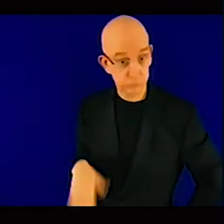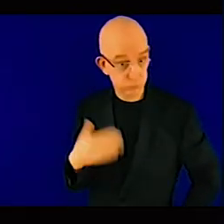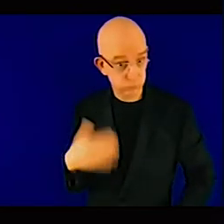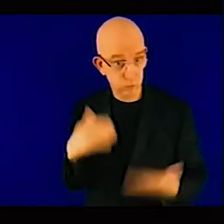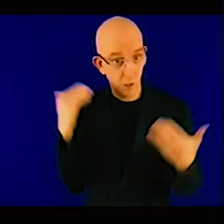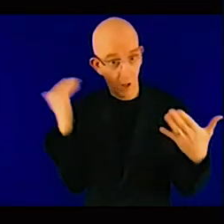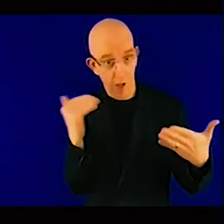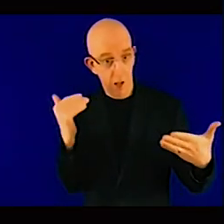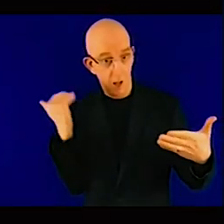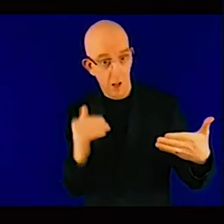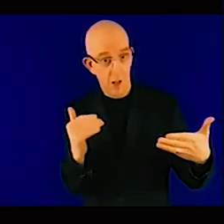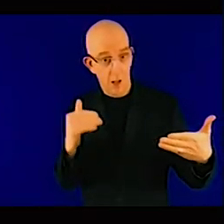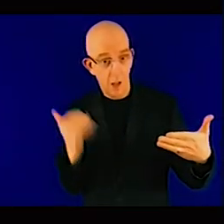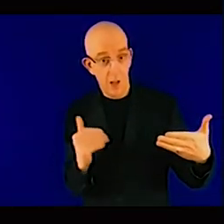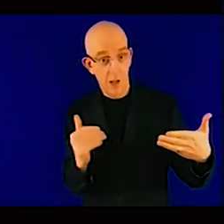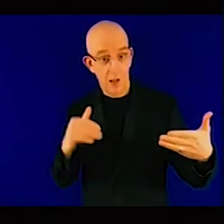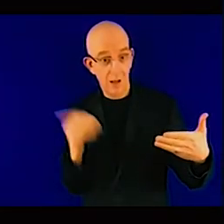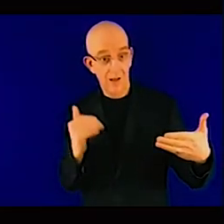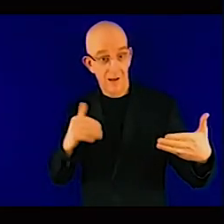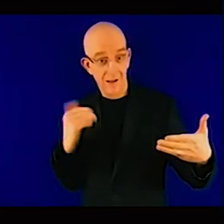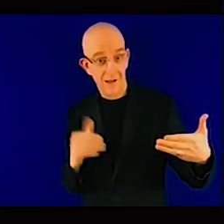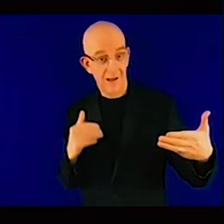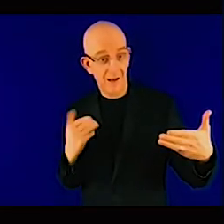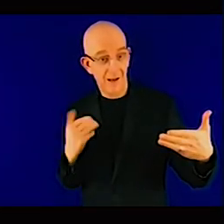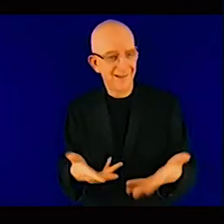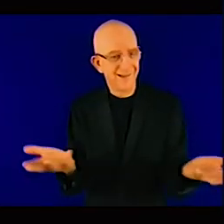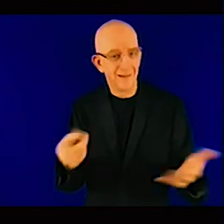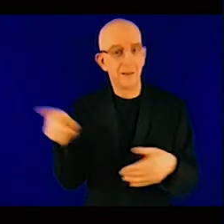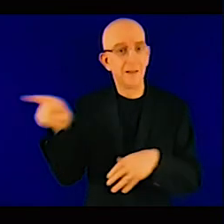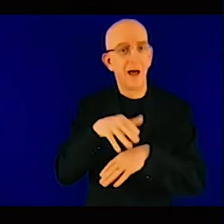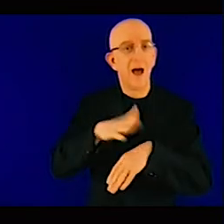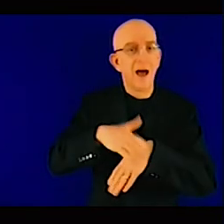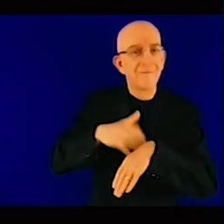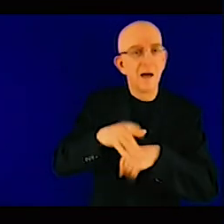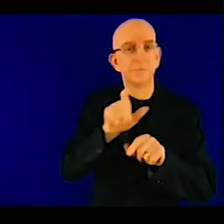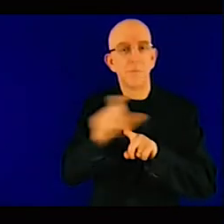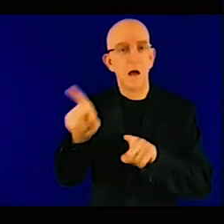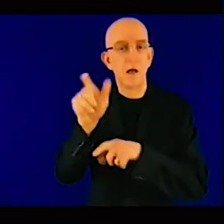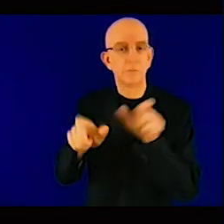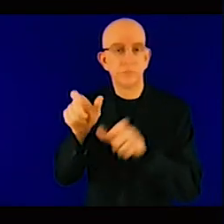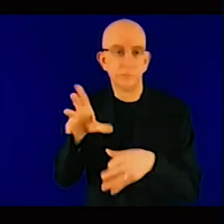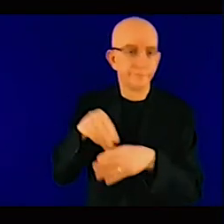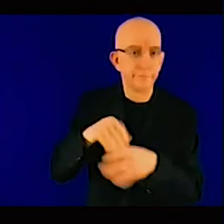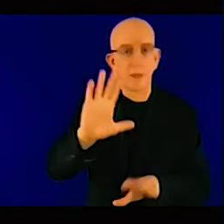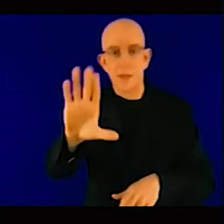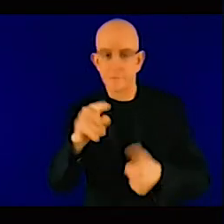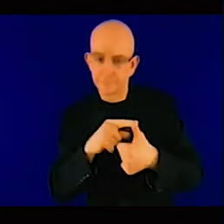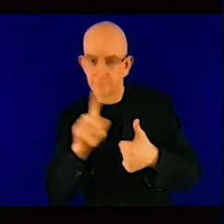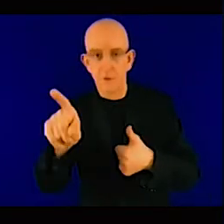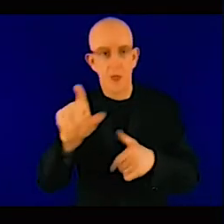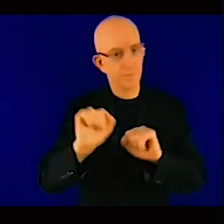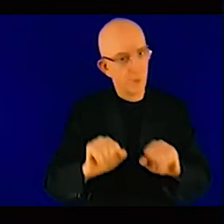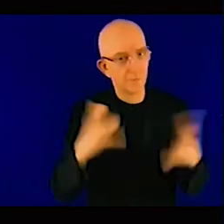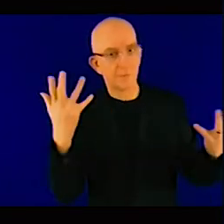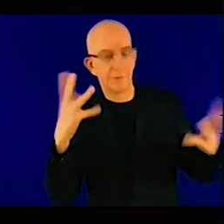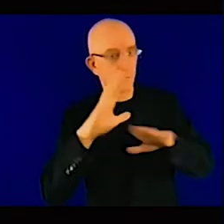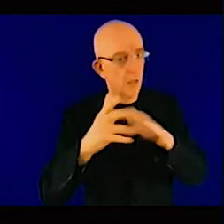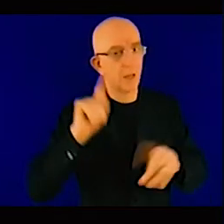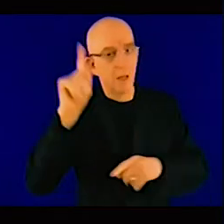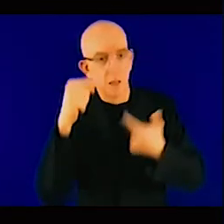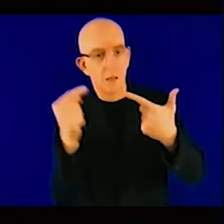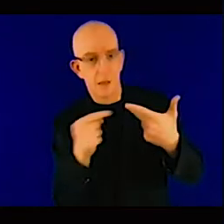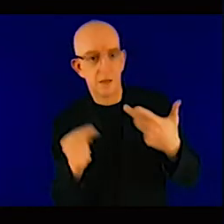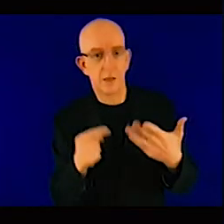also dream up risks that may or may not happen then you then decide and for whatever reason we decide as advocates we want to overlay everything